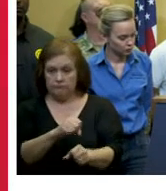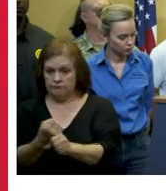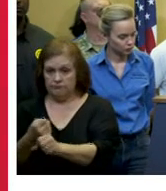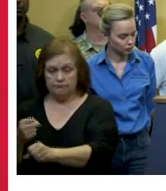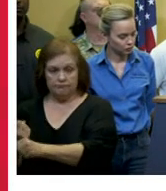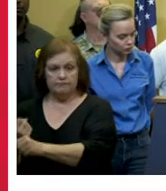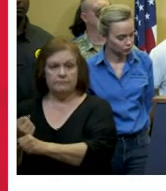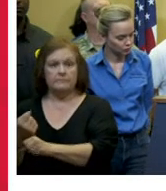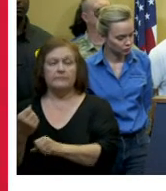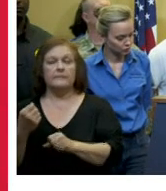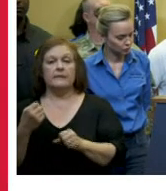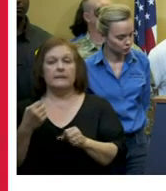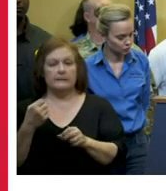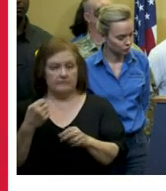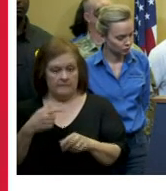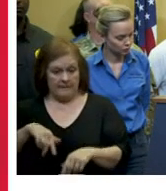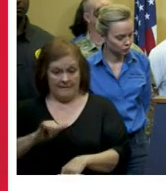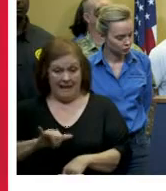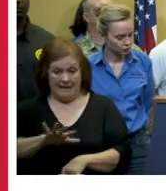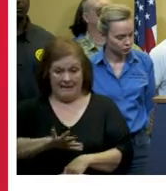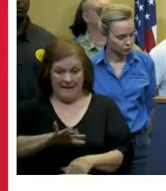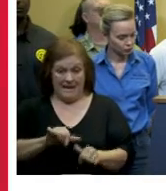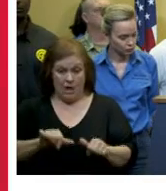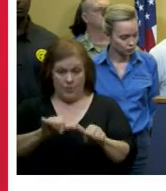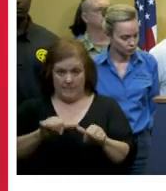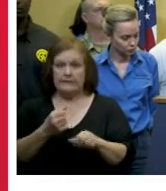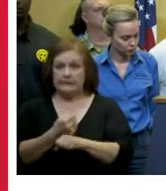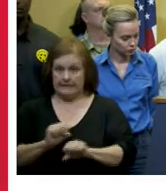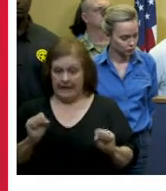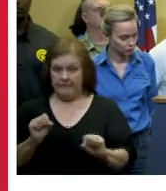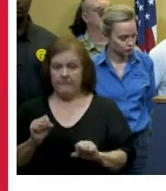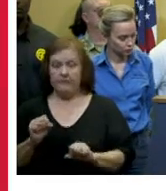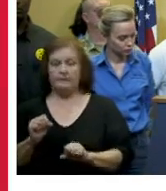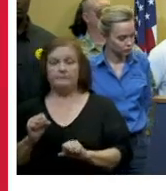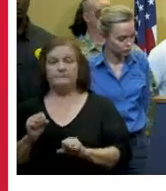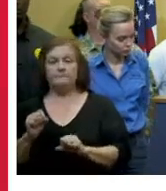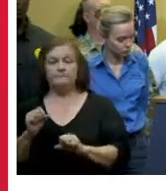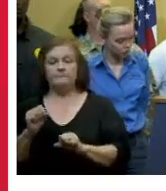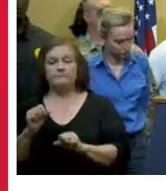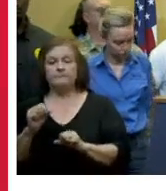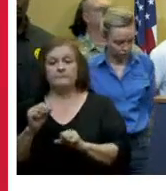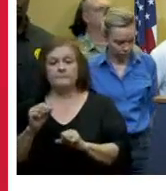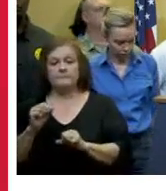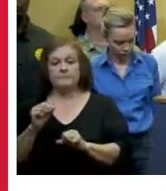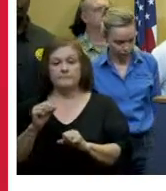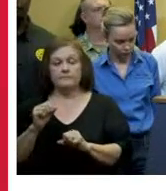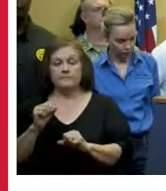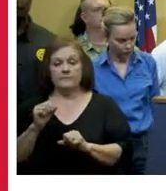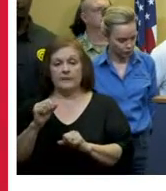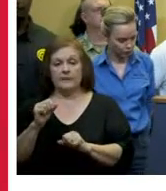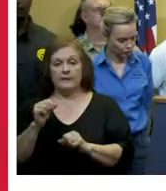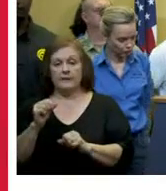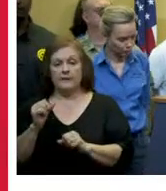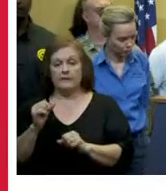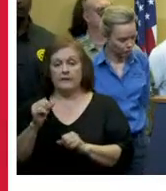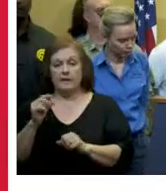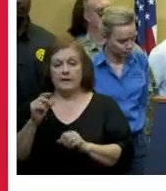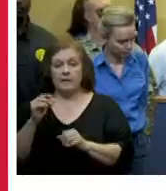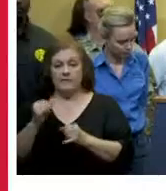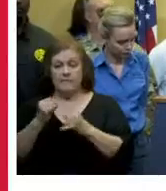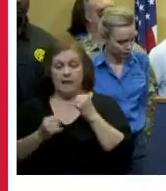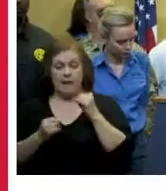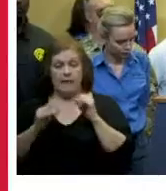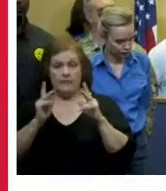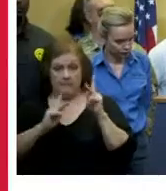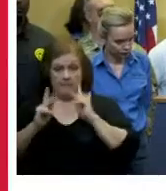water board and safe just be aware if you're outside of them and then finally we have folks